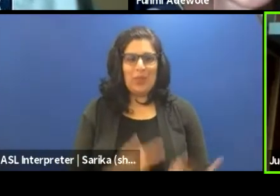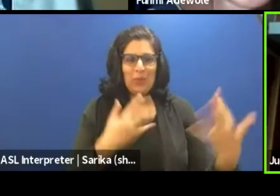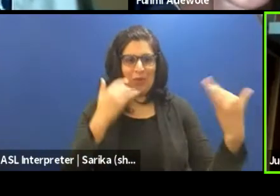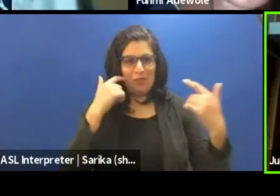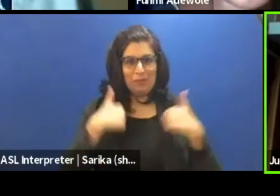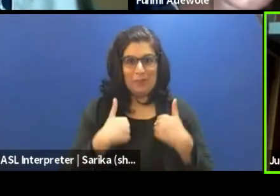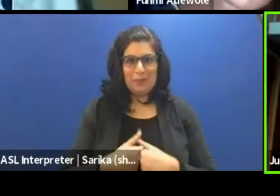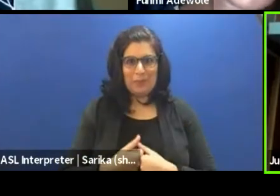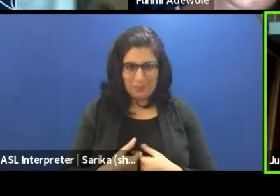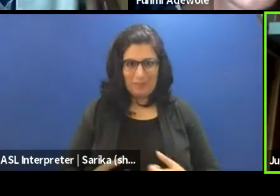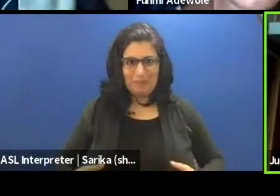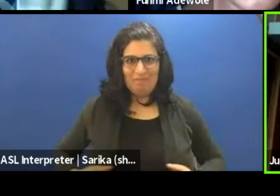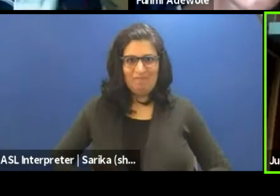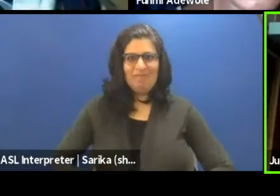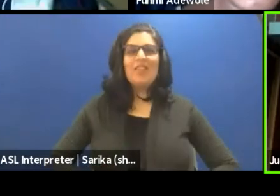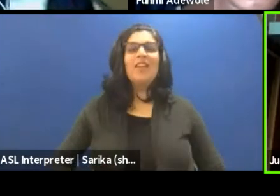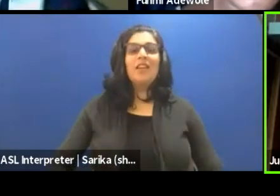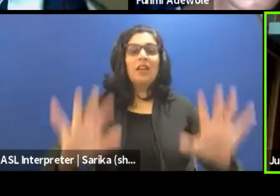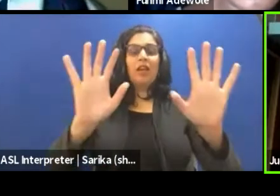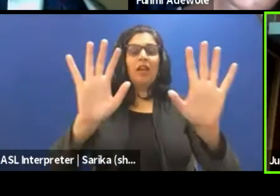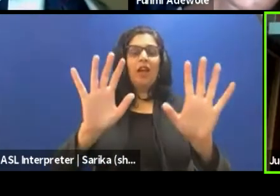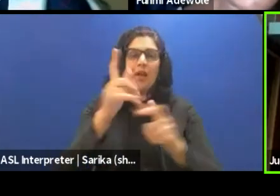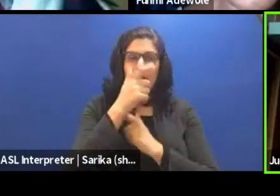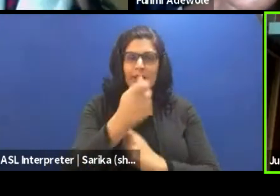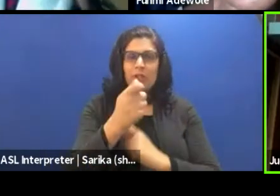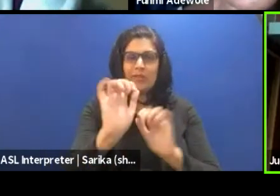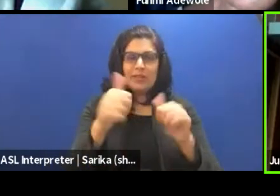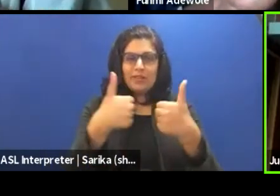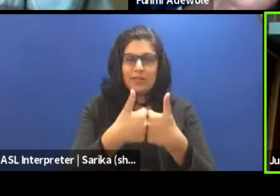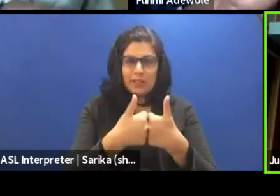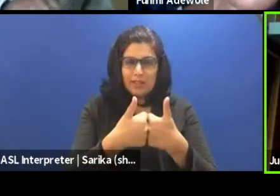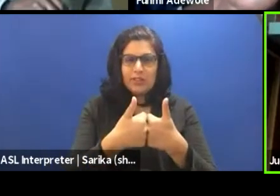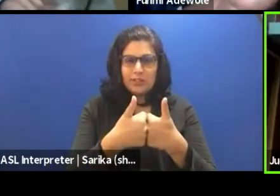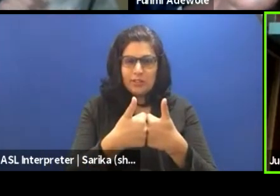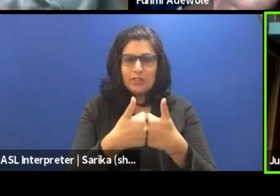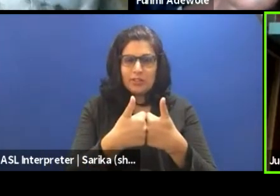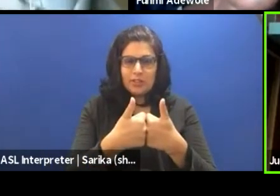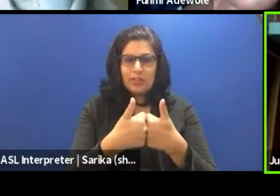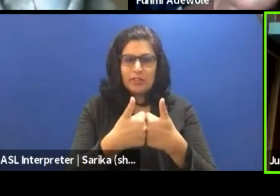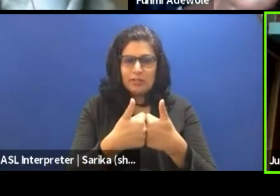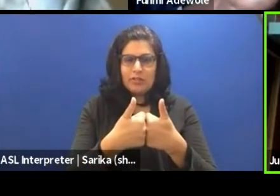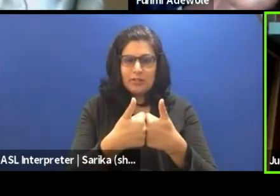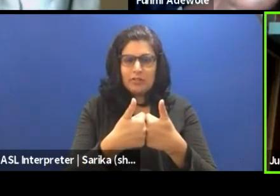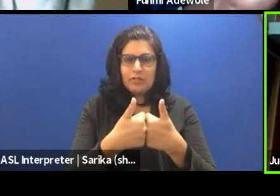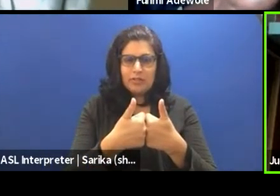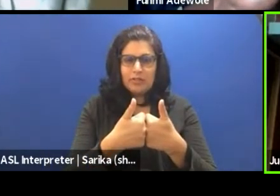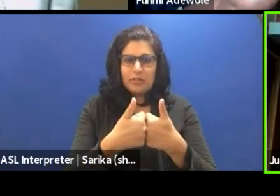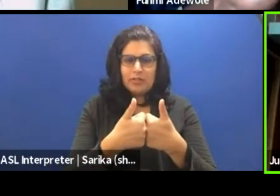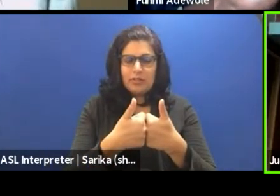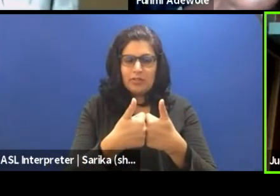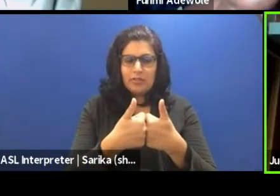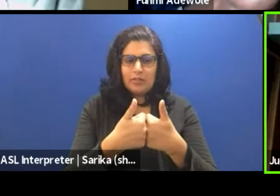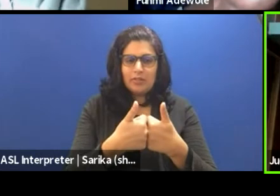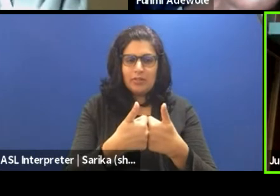up. Okay. So it's a very interesting, challenging place to be, being very